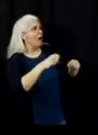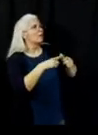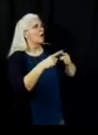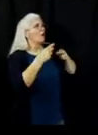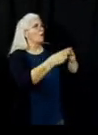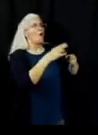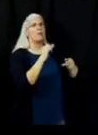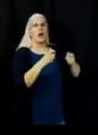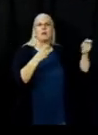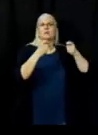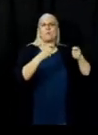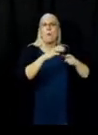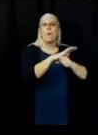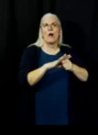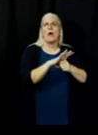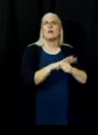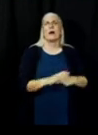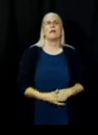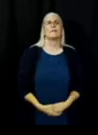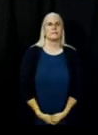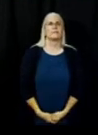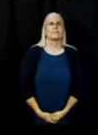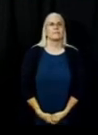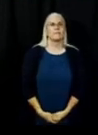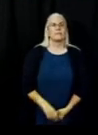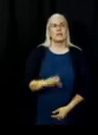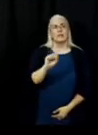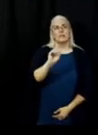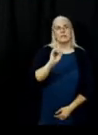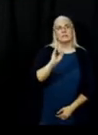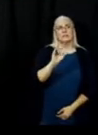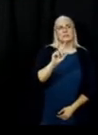Moving down in between Silver Lake and Bucks Lake,